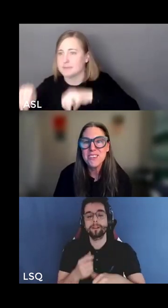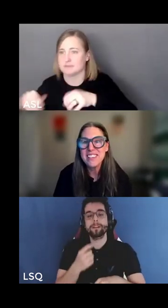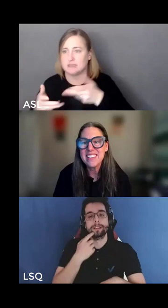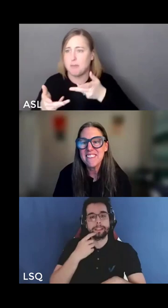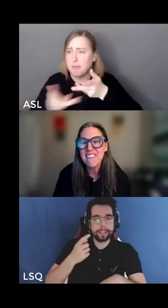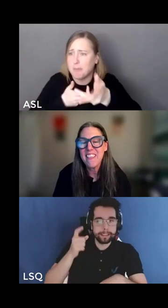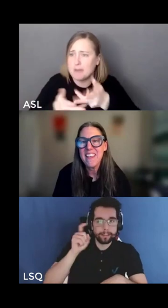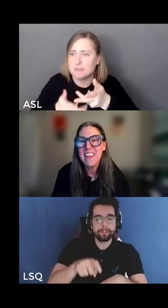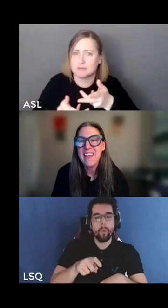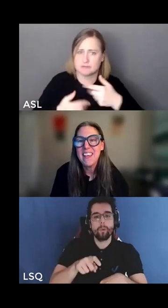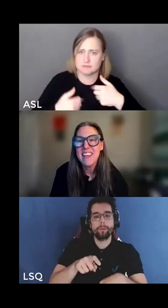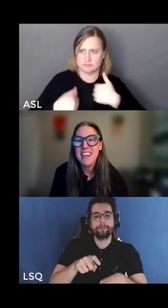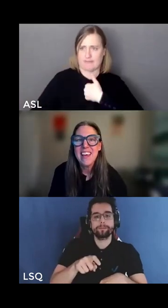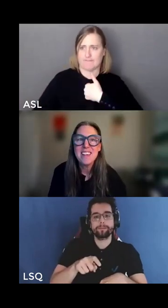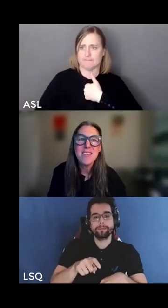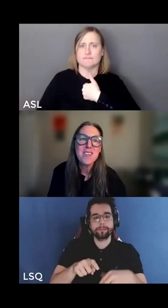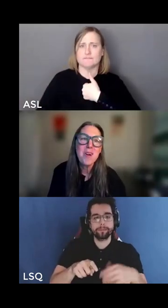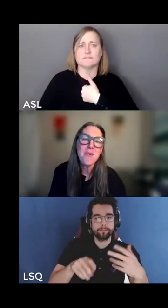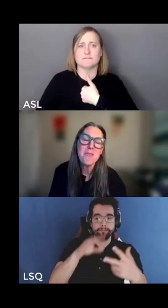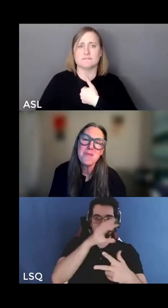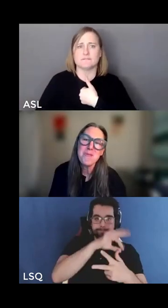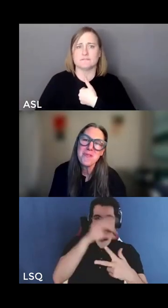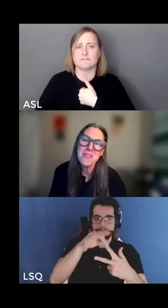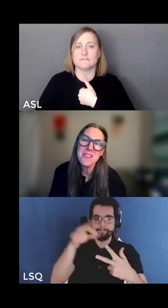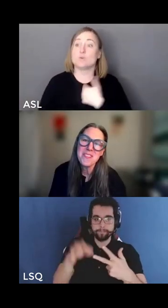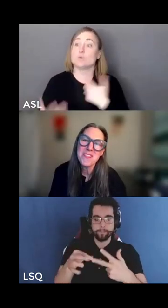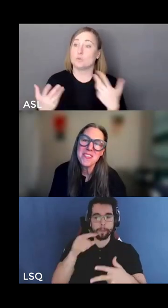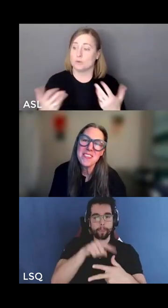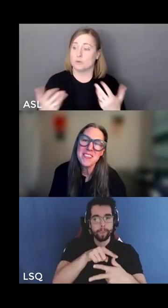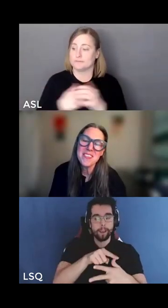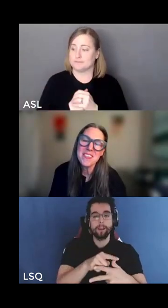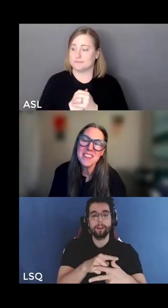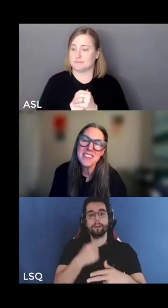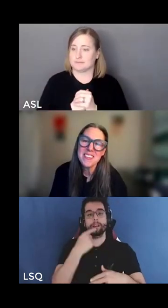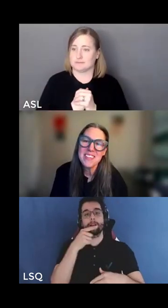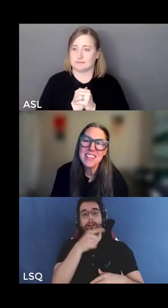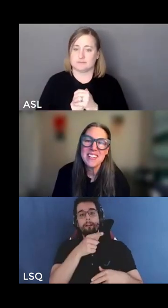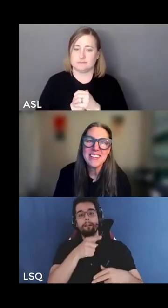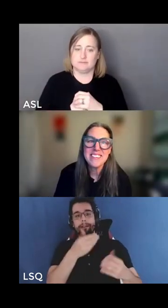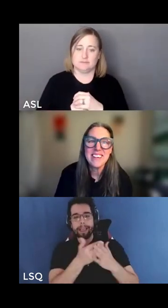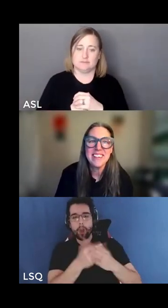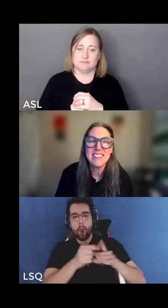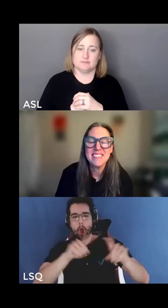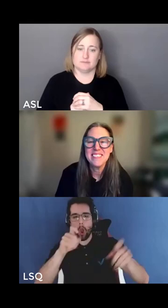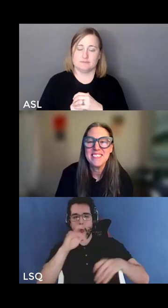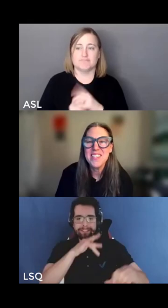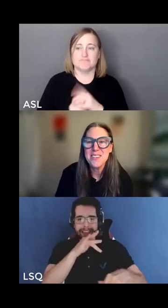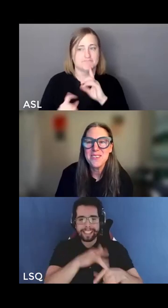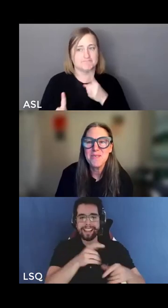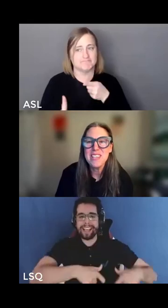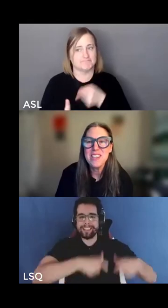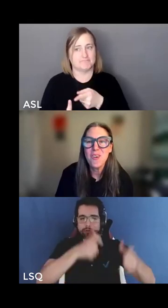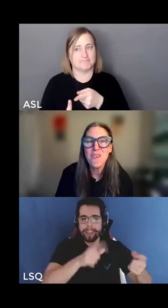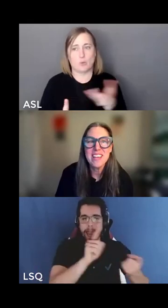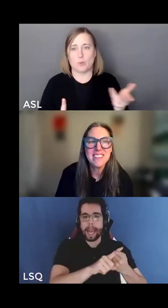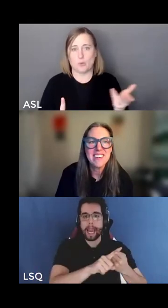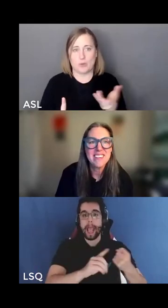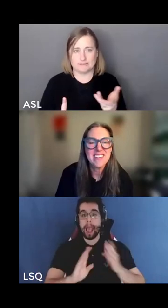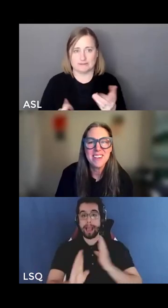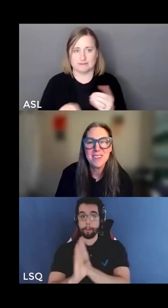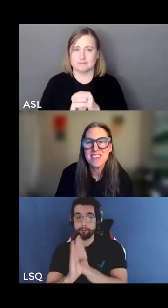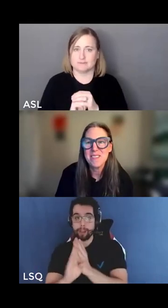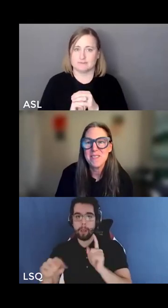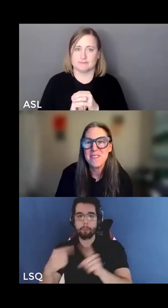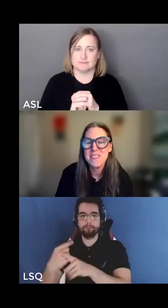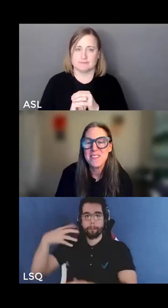internally and so in a nutshell we need to reorient